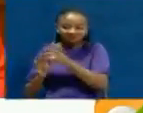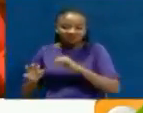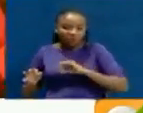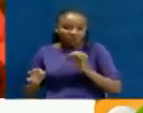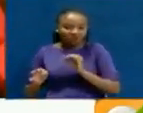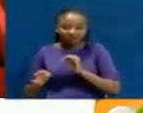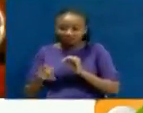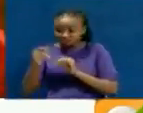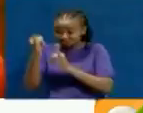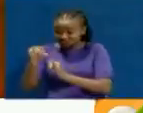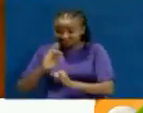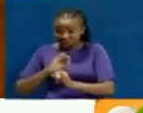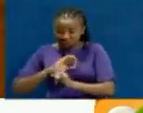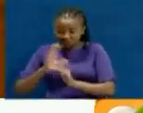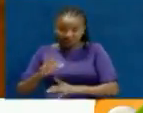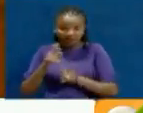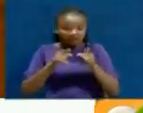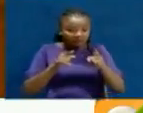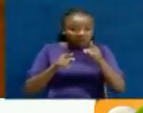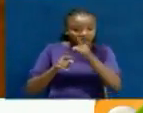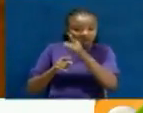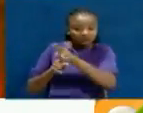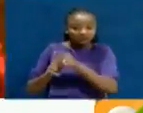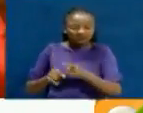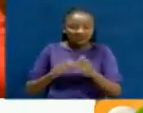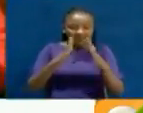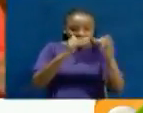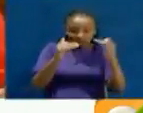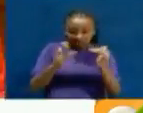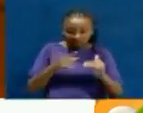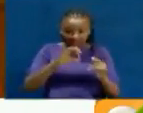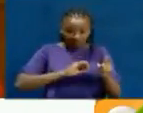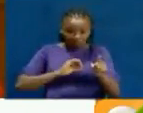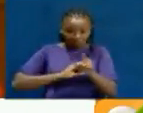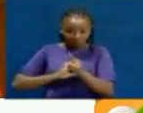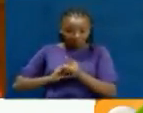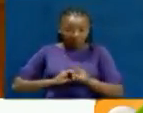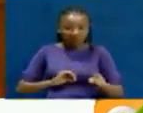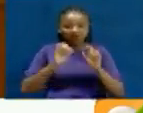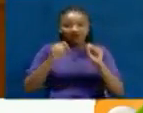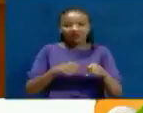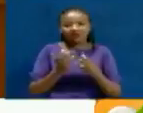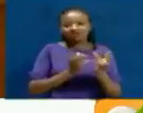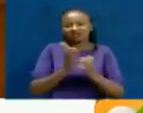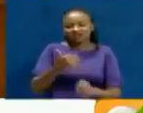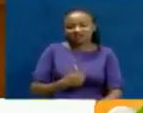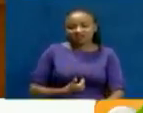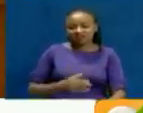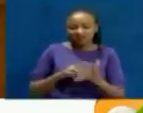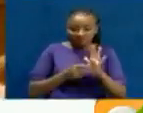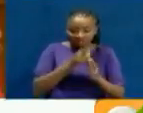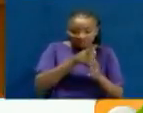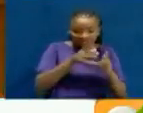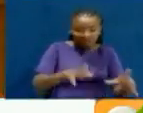And you, the individual owner, can then transact in your own property. So those properties, now the sectional units, what we are now doing